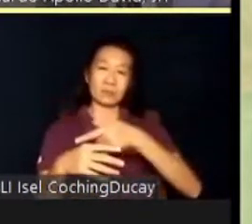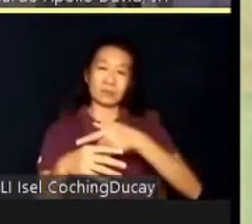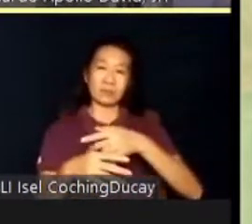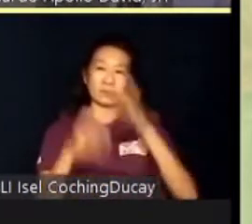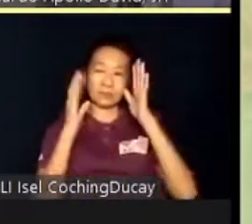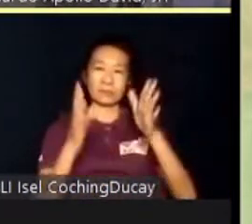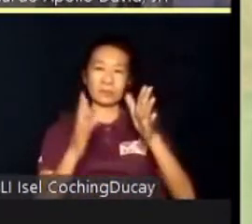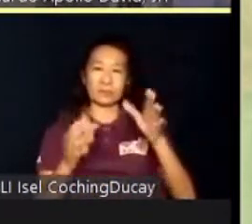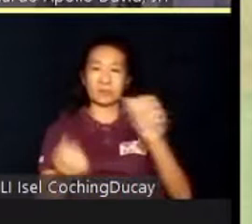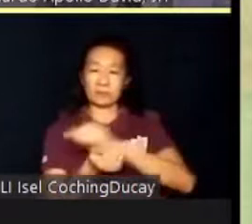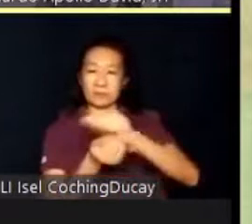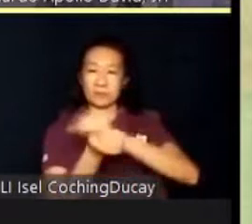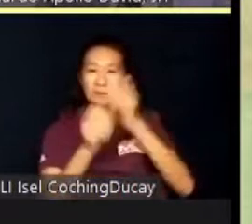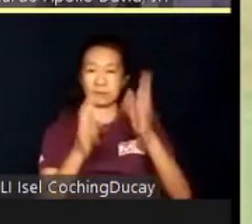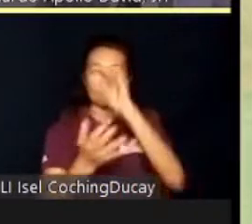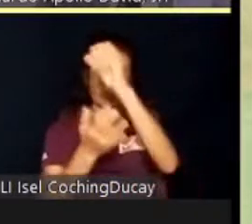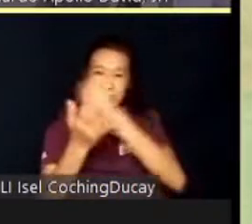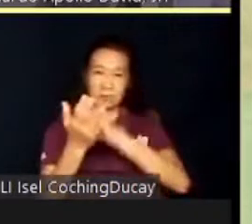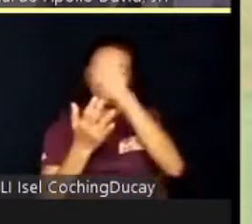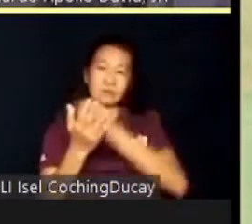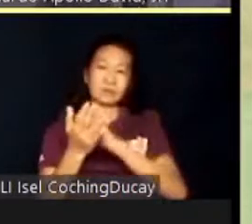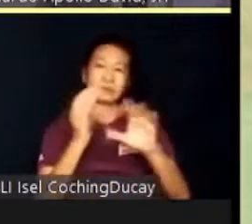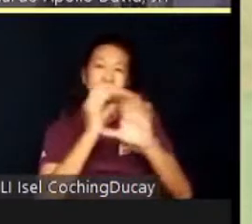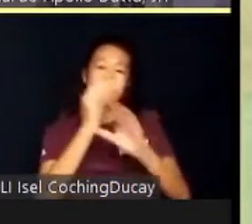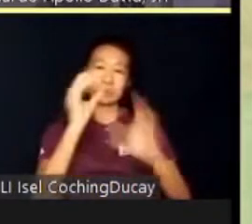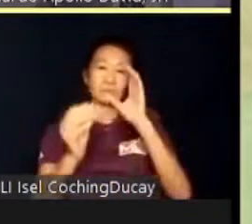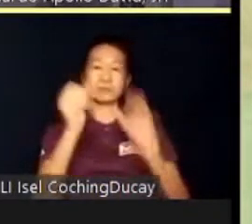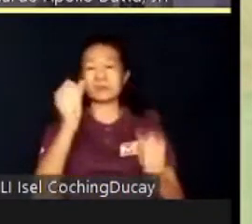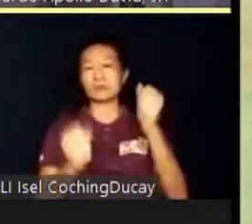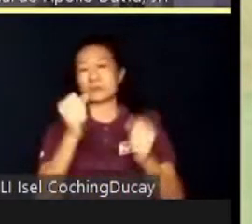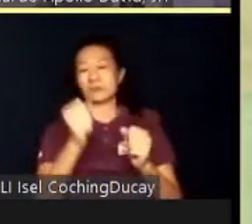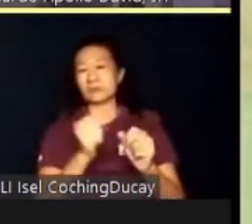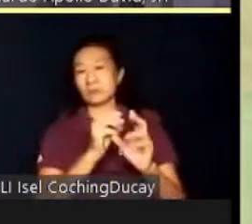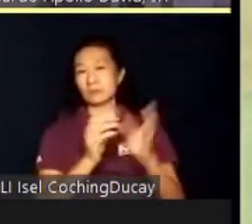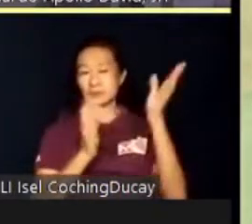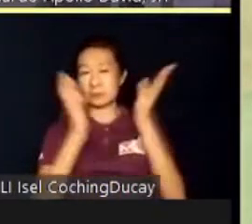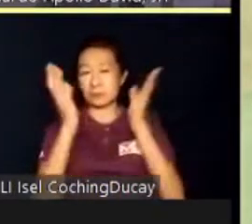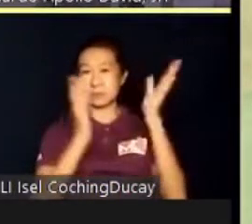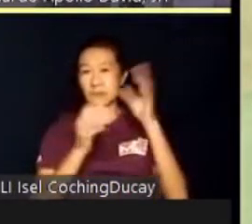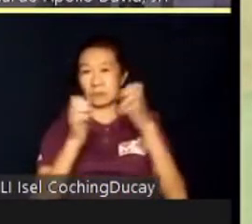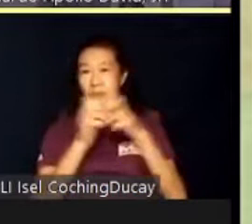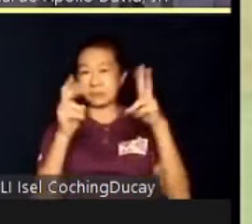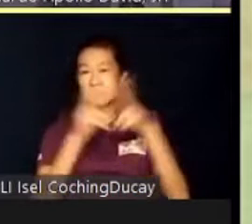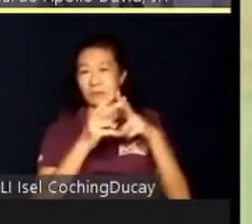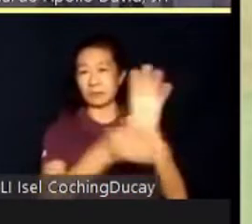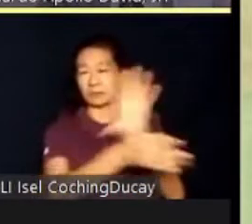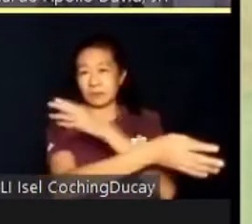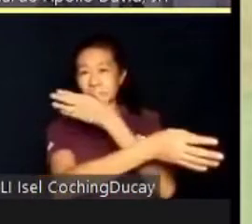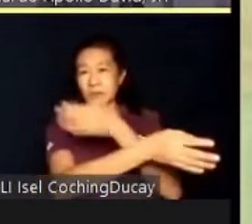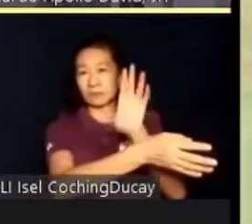laundry washers, artists, AutoCAD operators, church chakra stans or servers, and even concert bouncers.